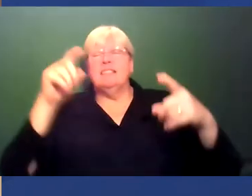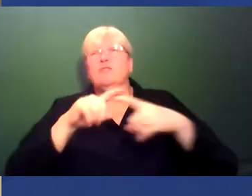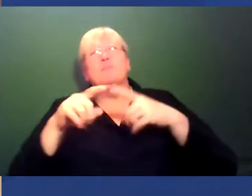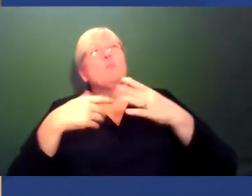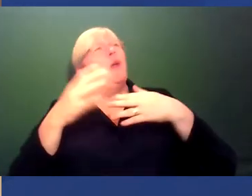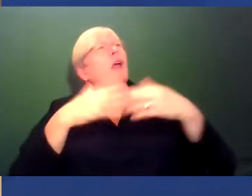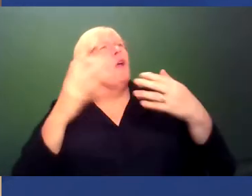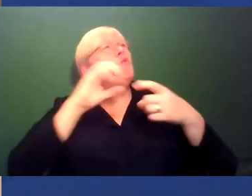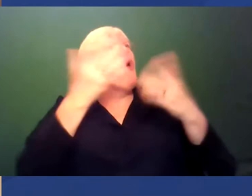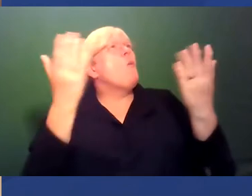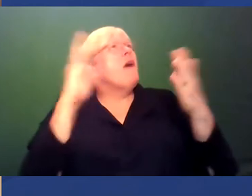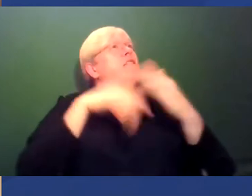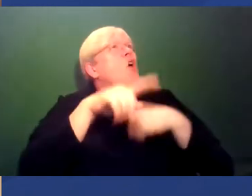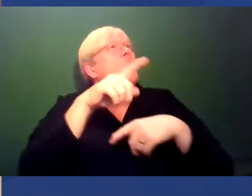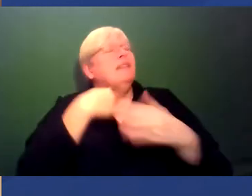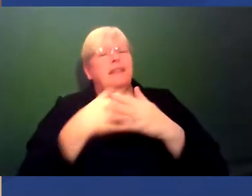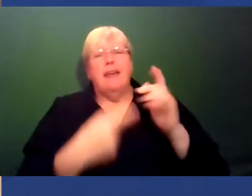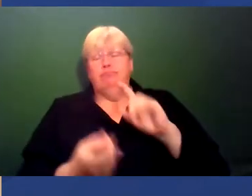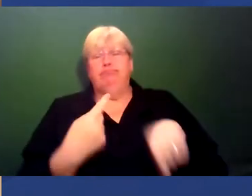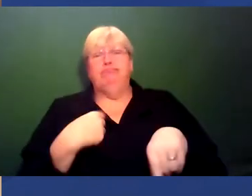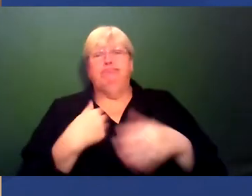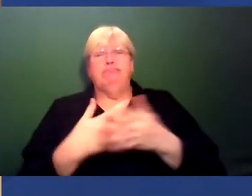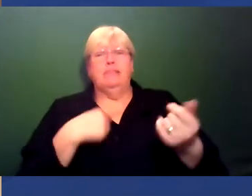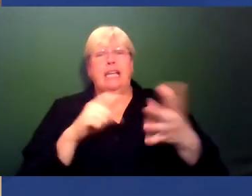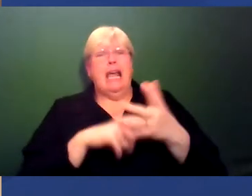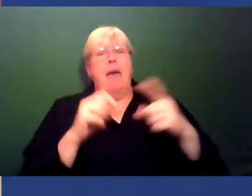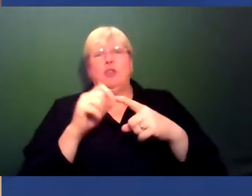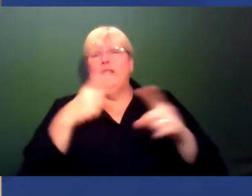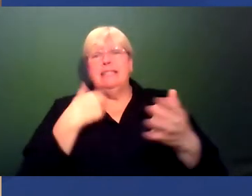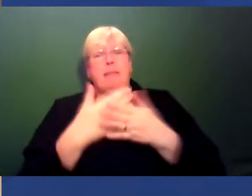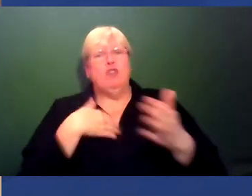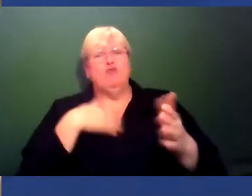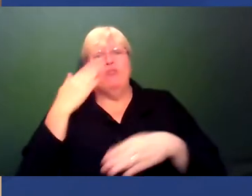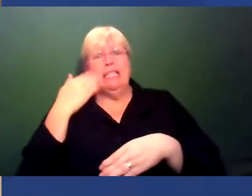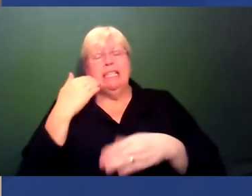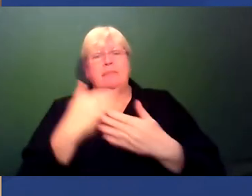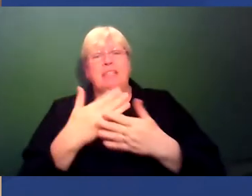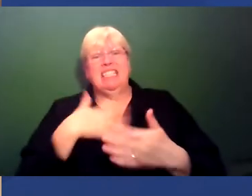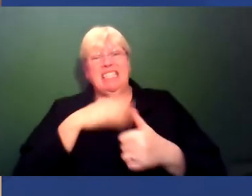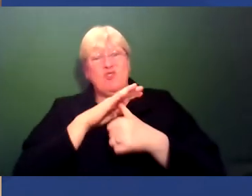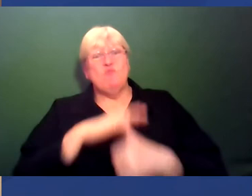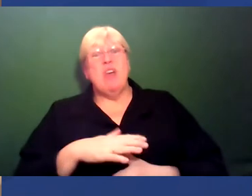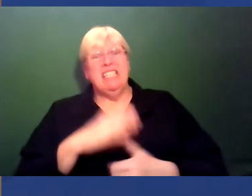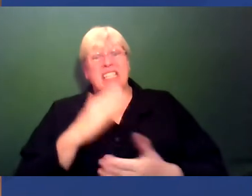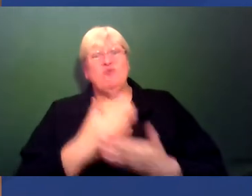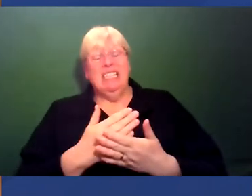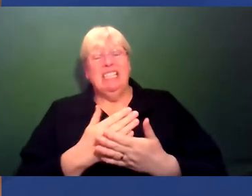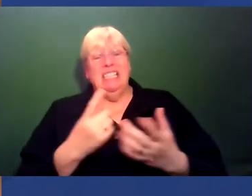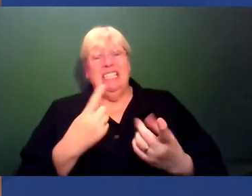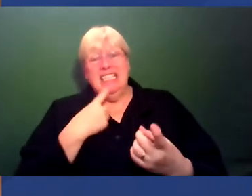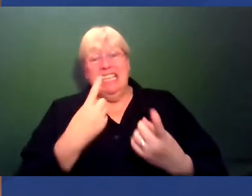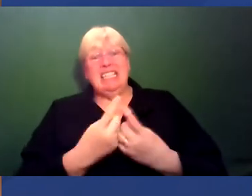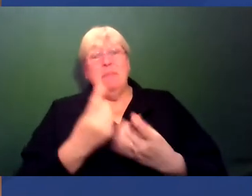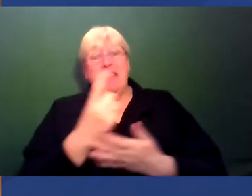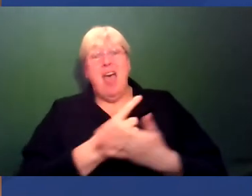from. And now I find myself answering questions about capitalism and racism, which kind of is slightly depressing, of course, because it says something about the fact that